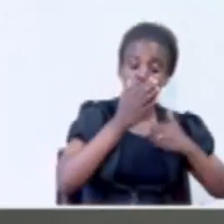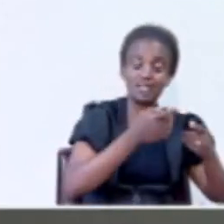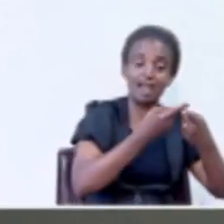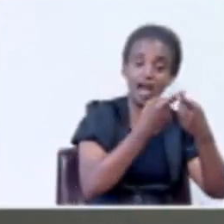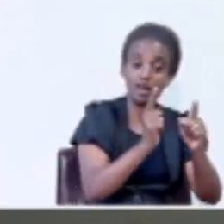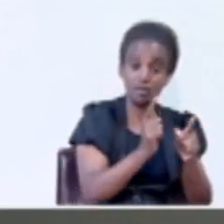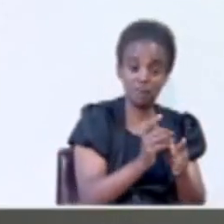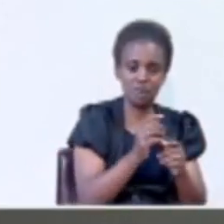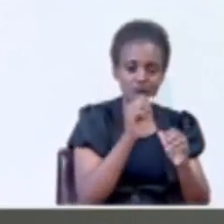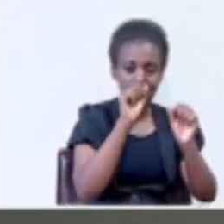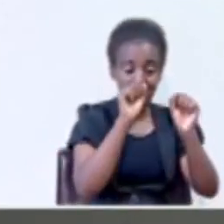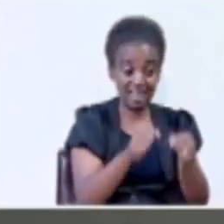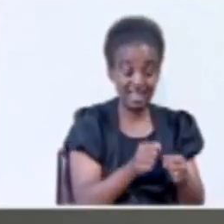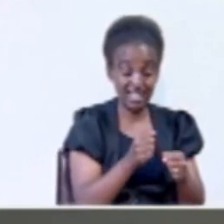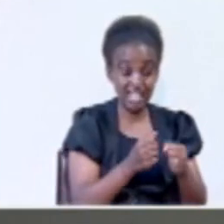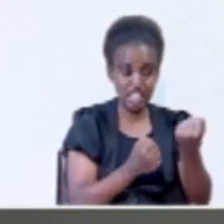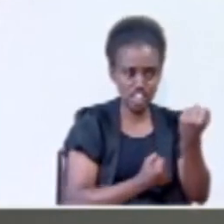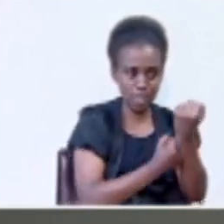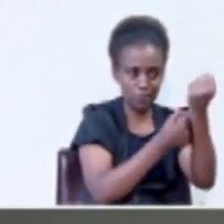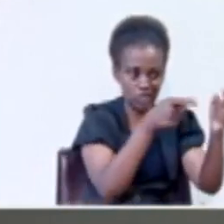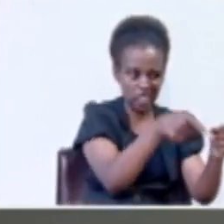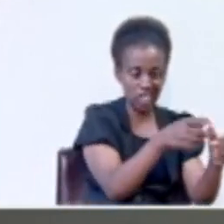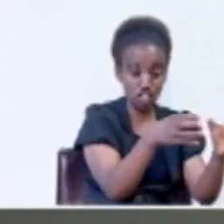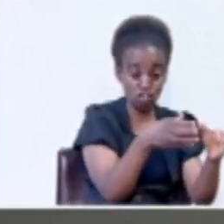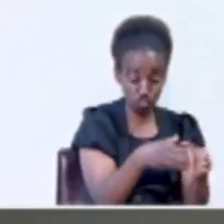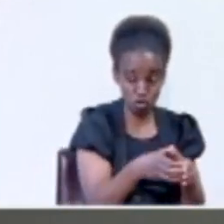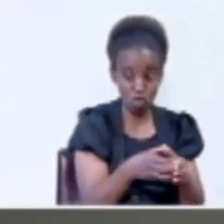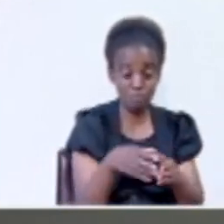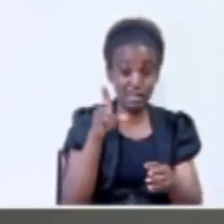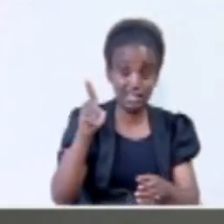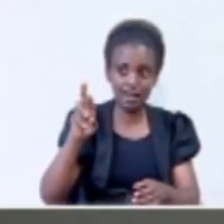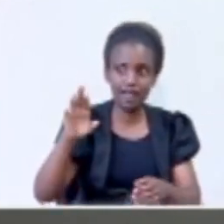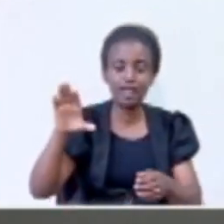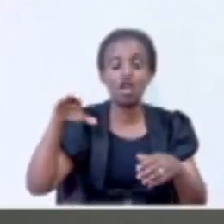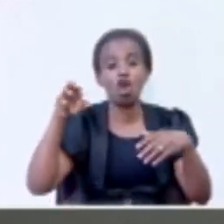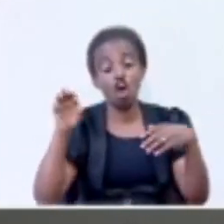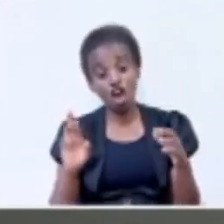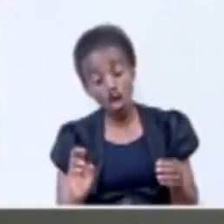actually finance or support these groups operating in DRC or